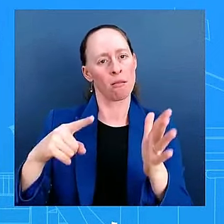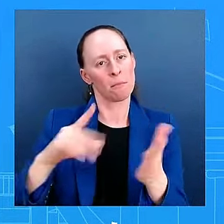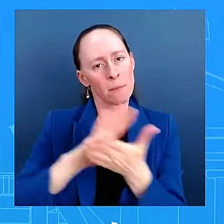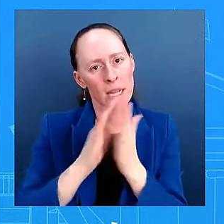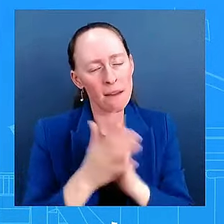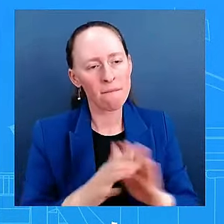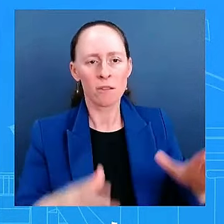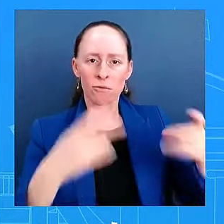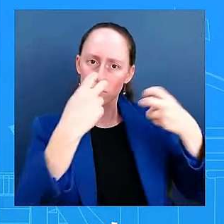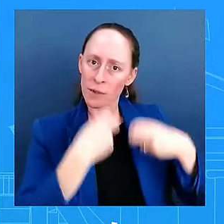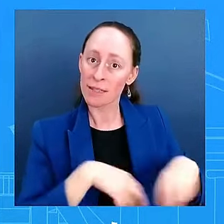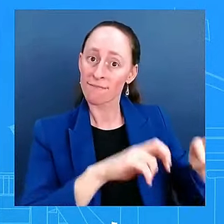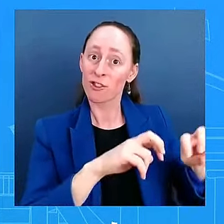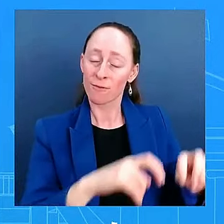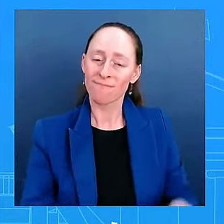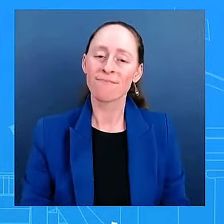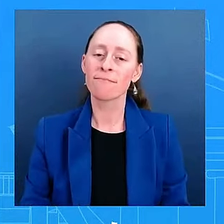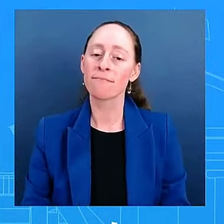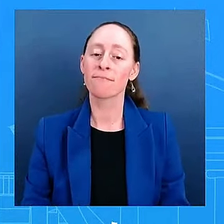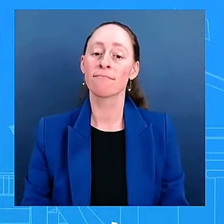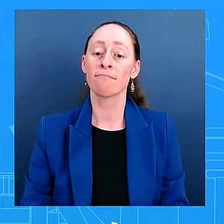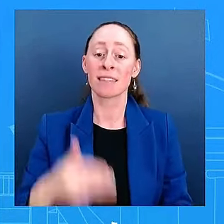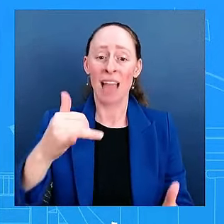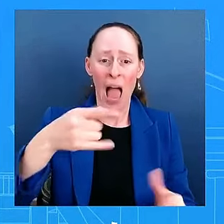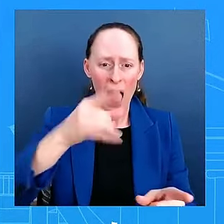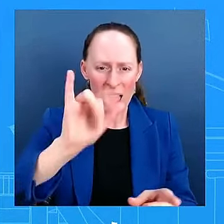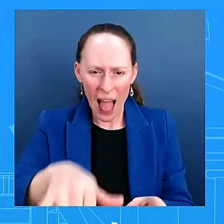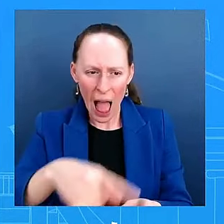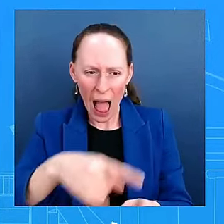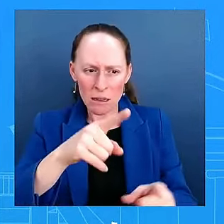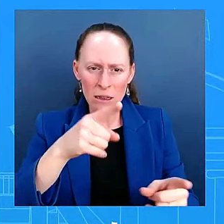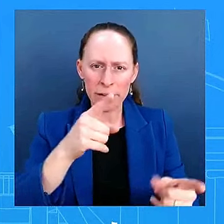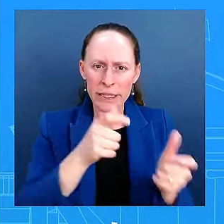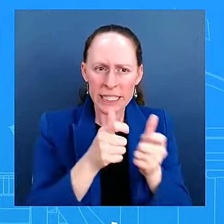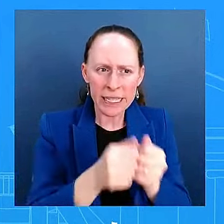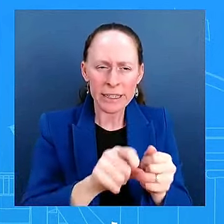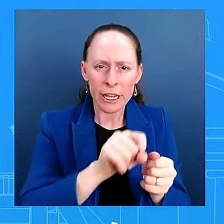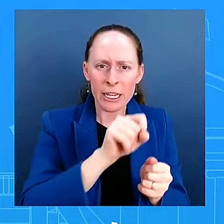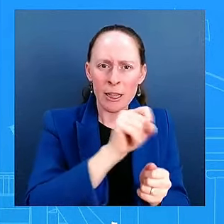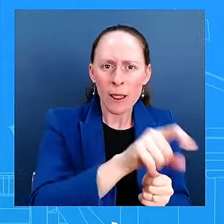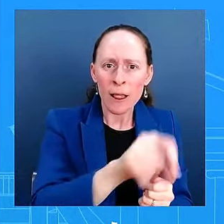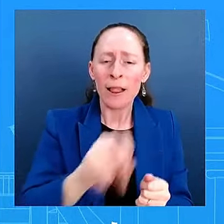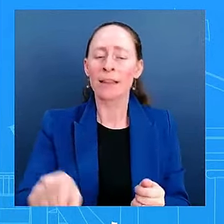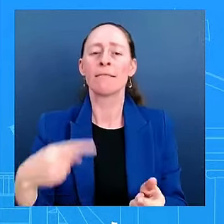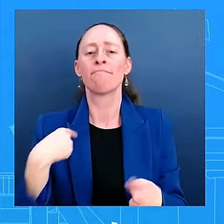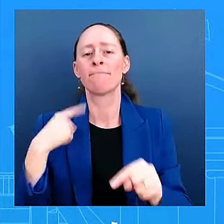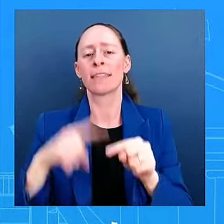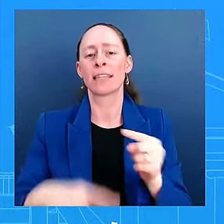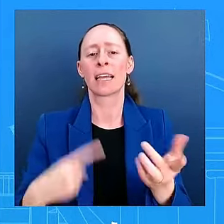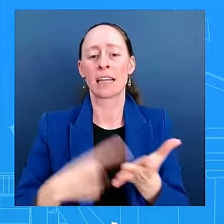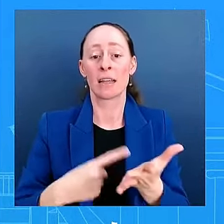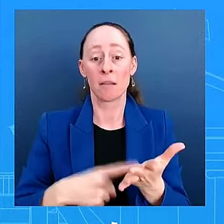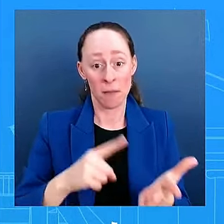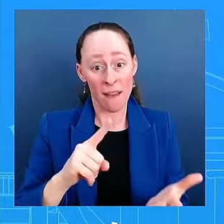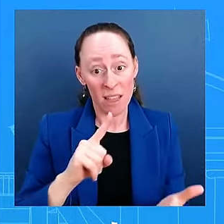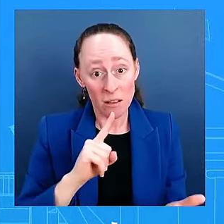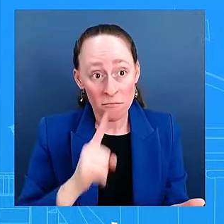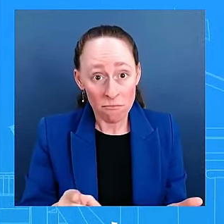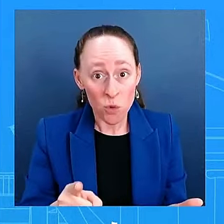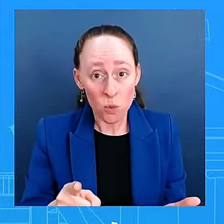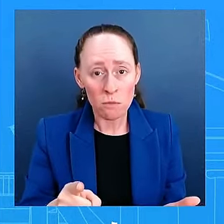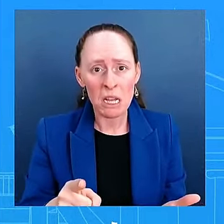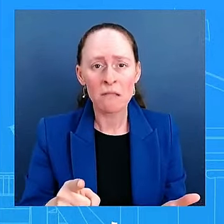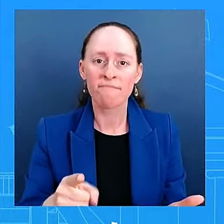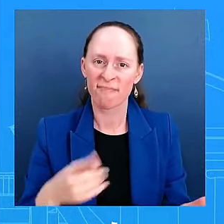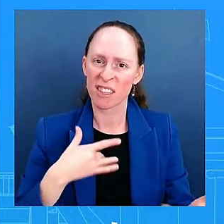I can't speak to the reportings directly. If it indeed is what's happening, it is concerning. And so let me talk to the team and